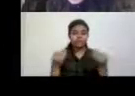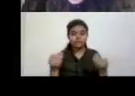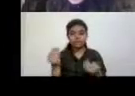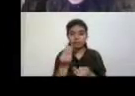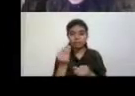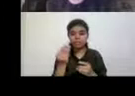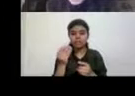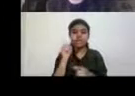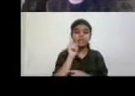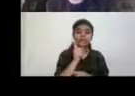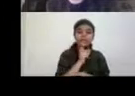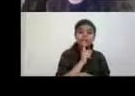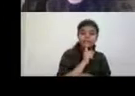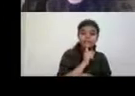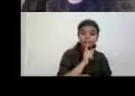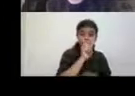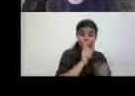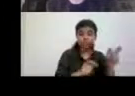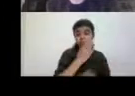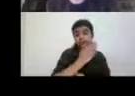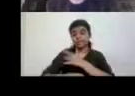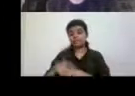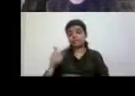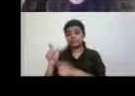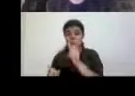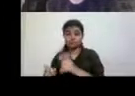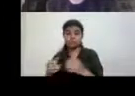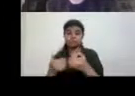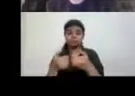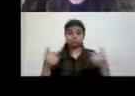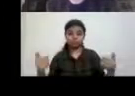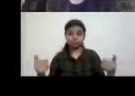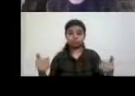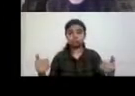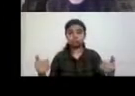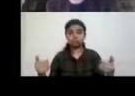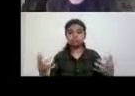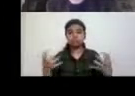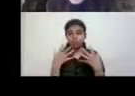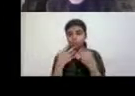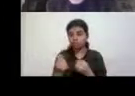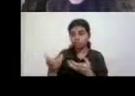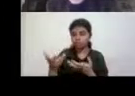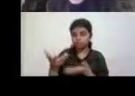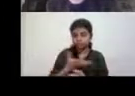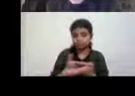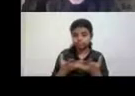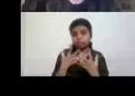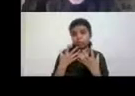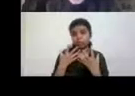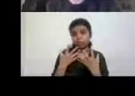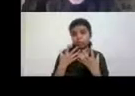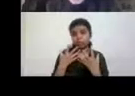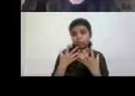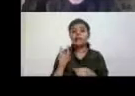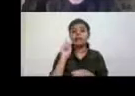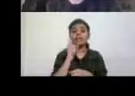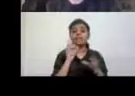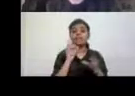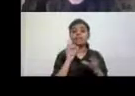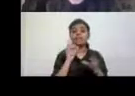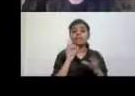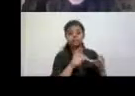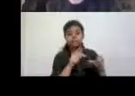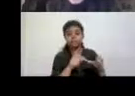between deaf people and disabled people. Um, we can talk more about that if we want to, but, uh, you know, the deaf community at the time